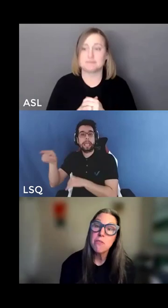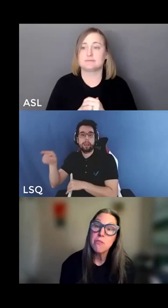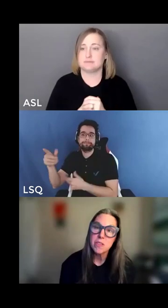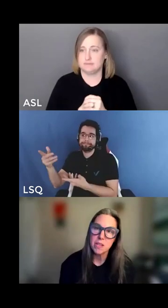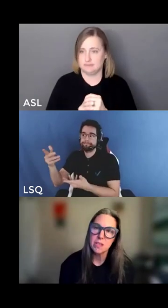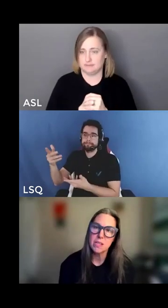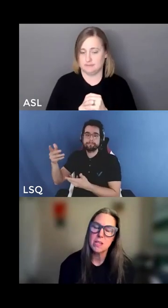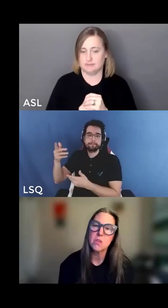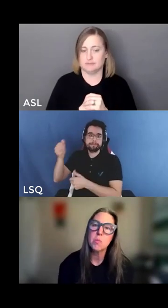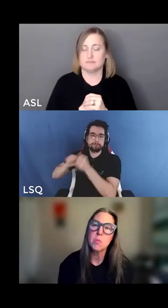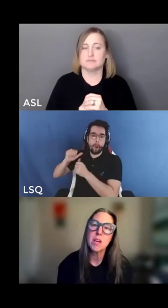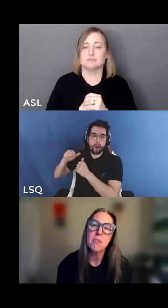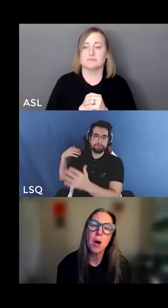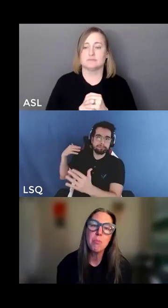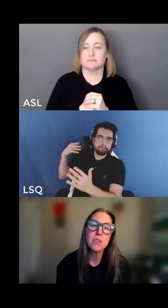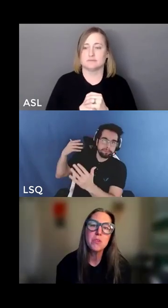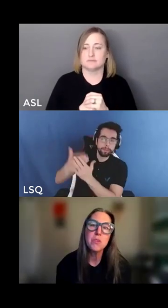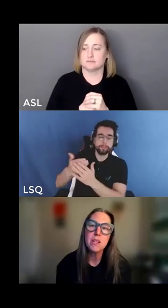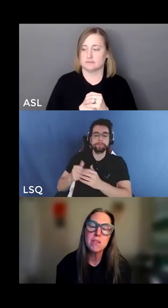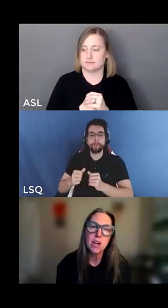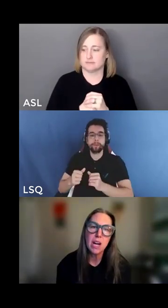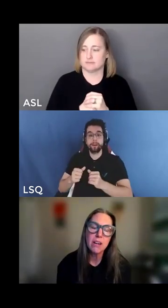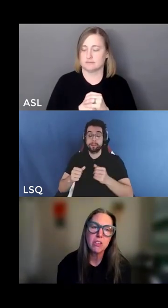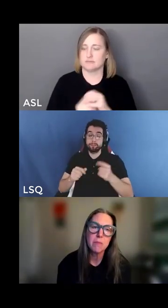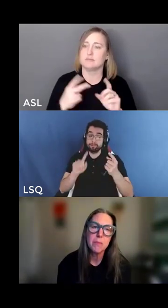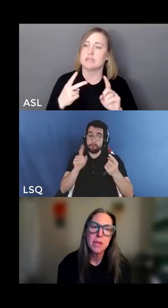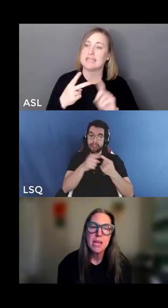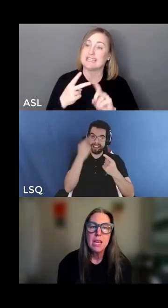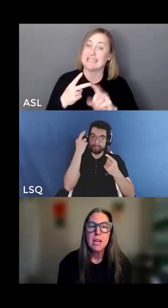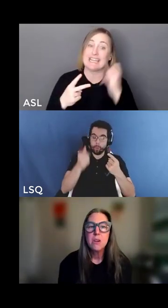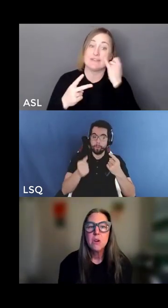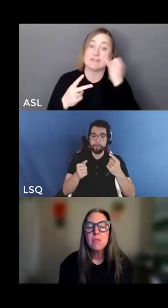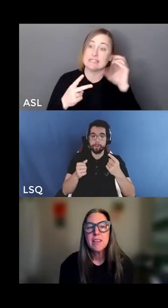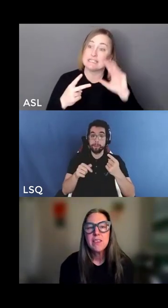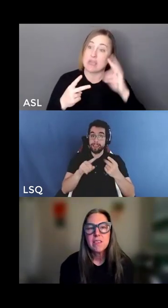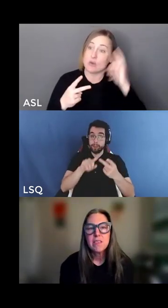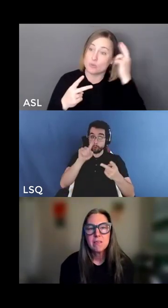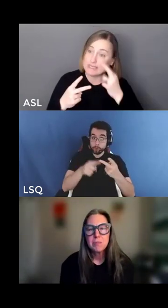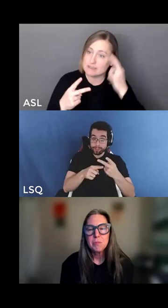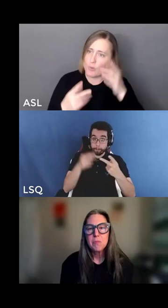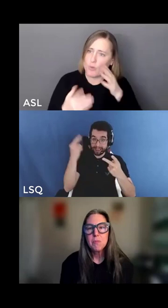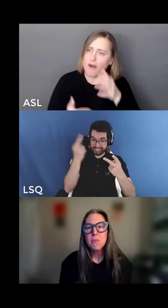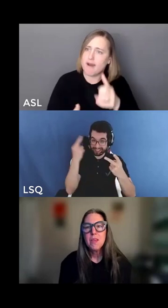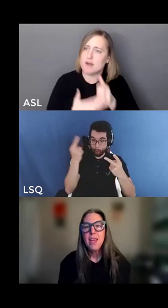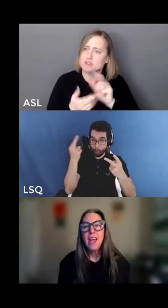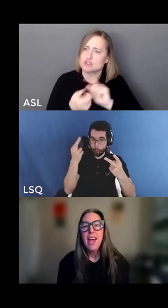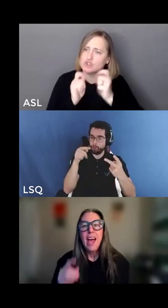changes everything in terms of opportunities for action and it goes like this